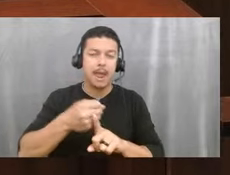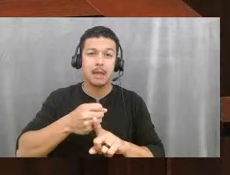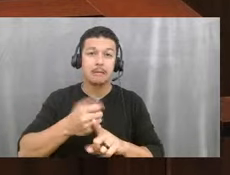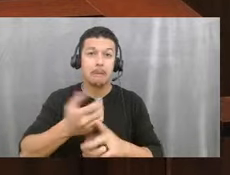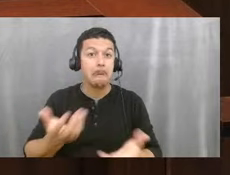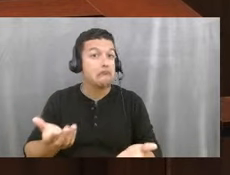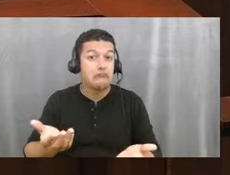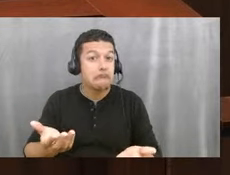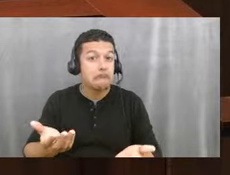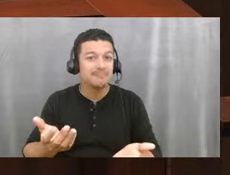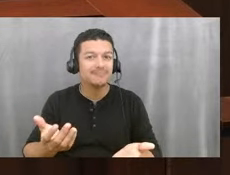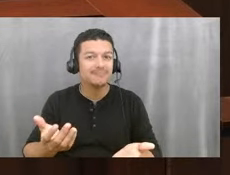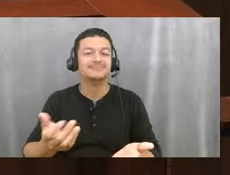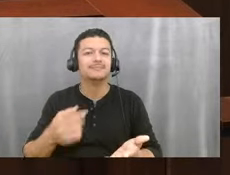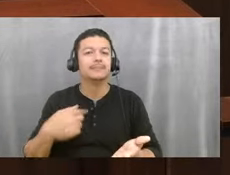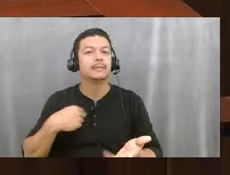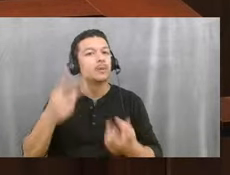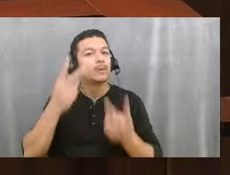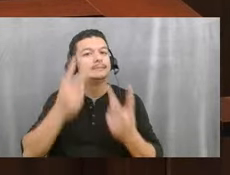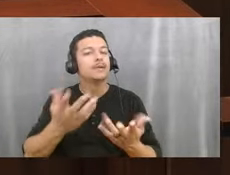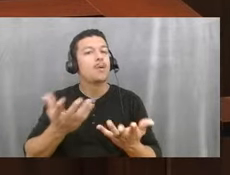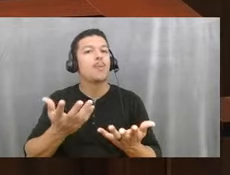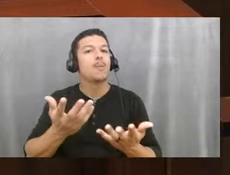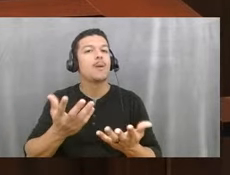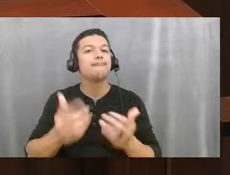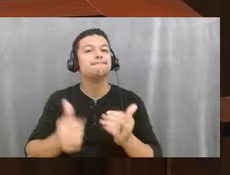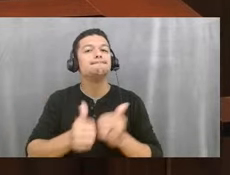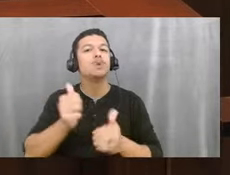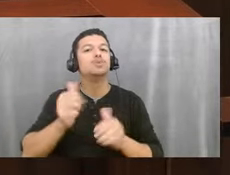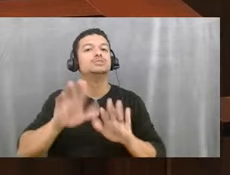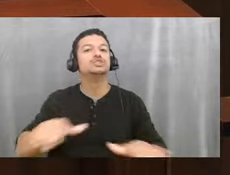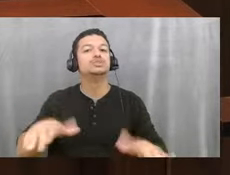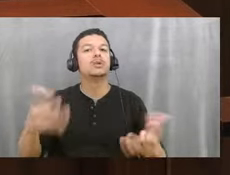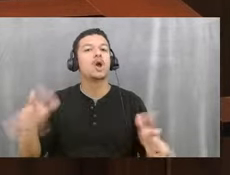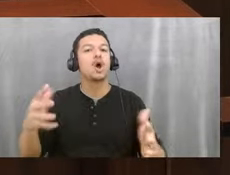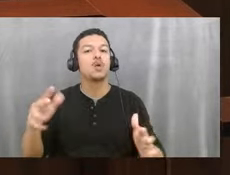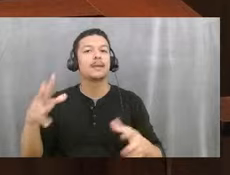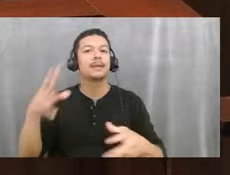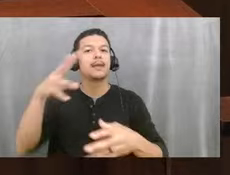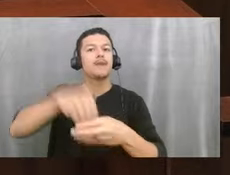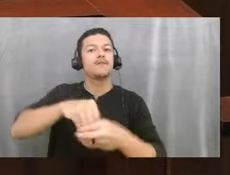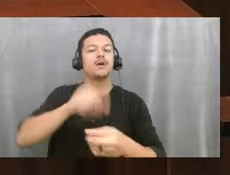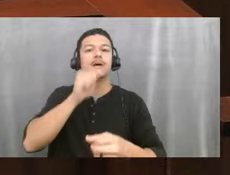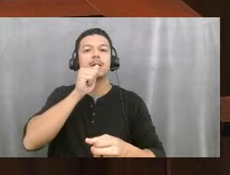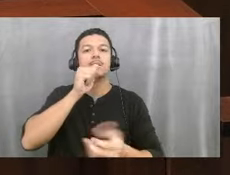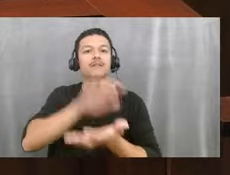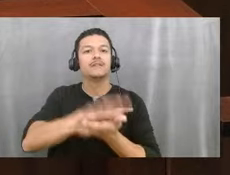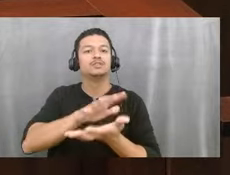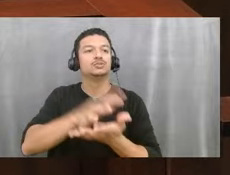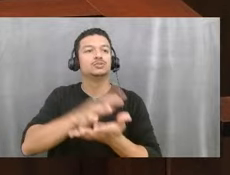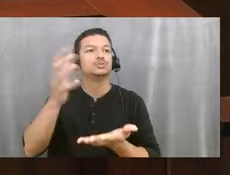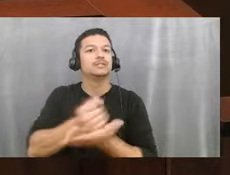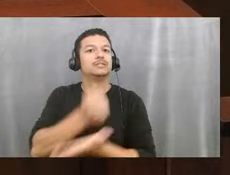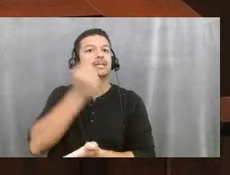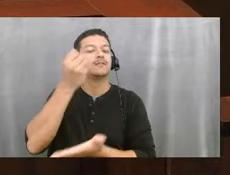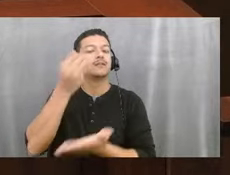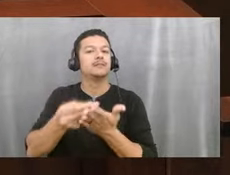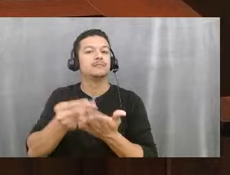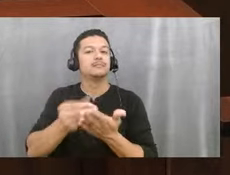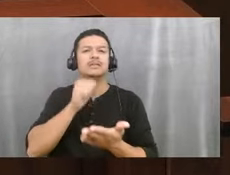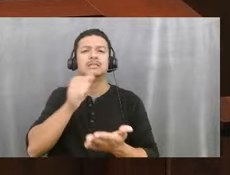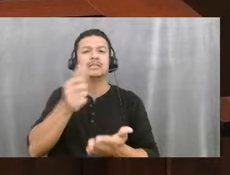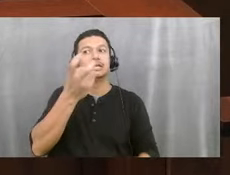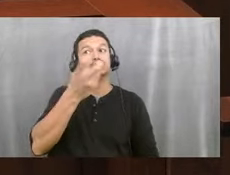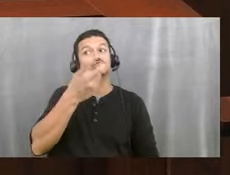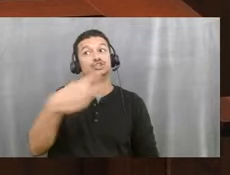What we've really seen is that most of the children who were already in private schools are taking those funds. So it wasn't a huge shift over to private schools,